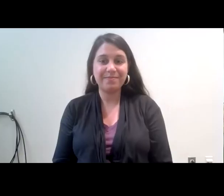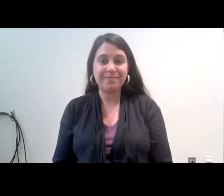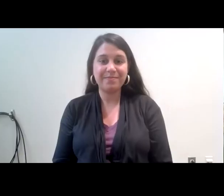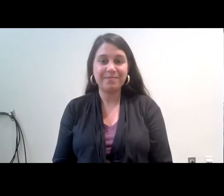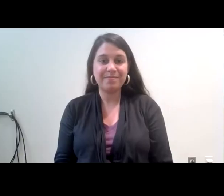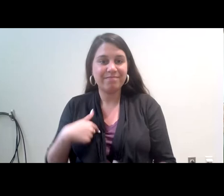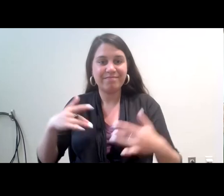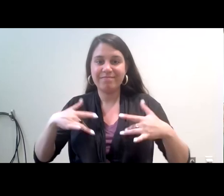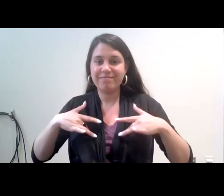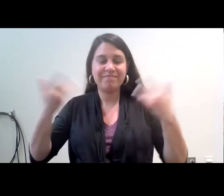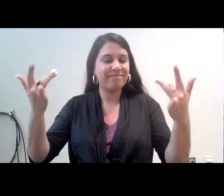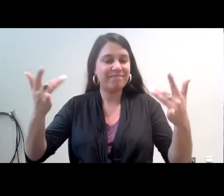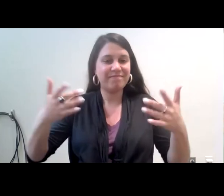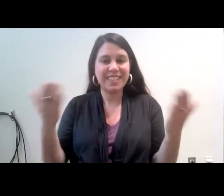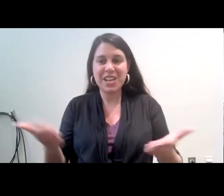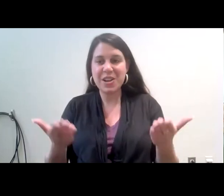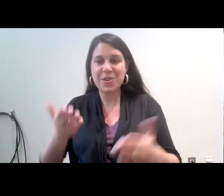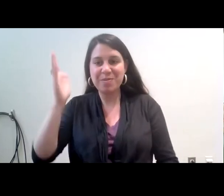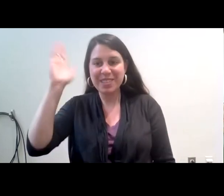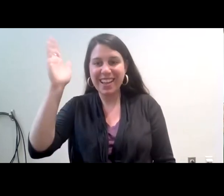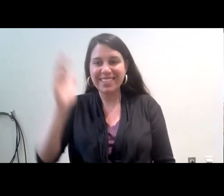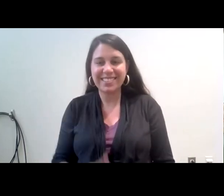delighted to be presenting here.